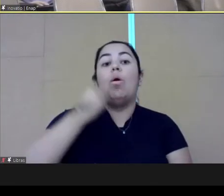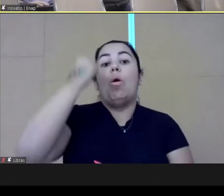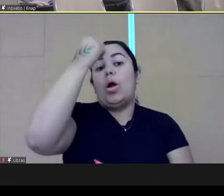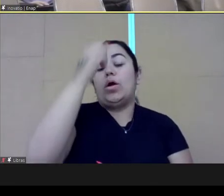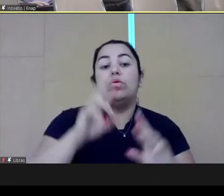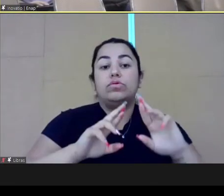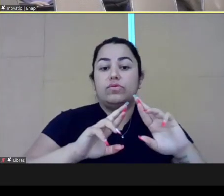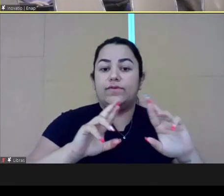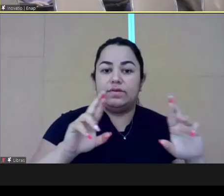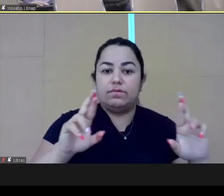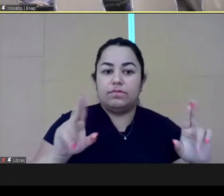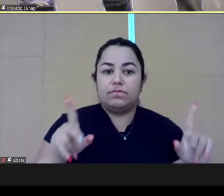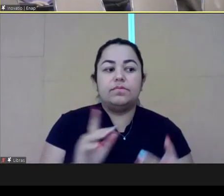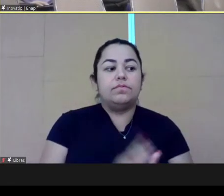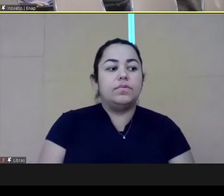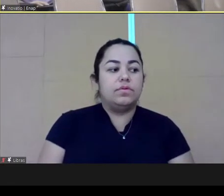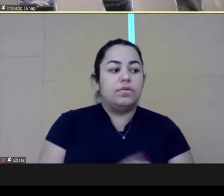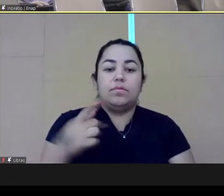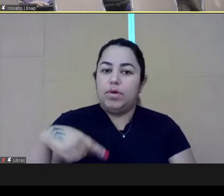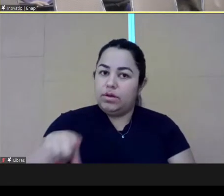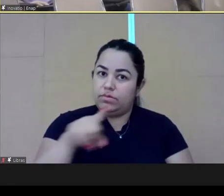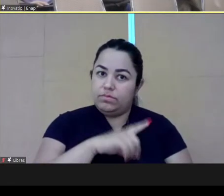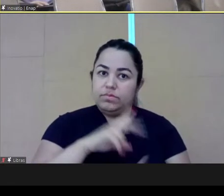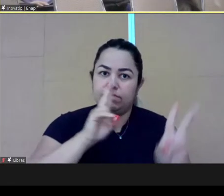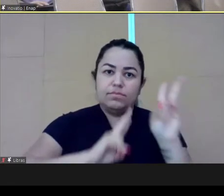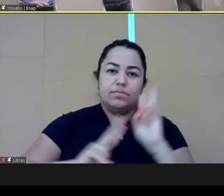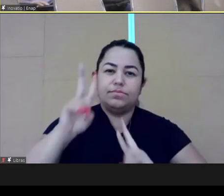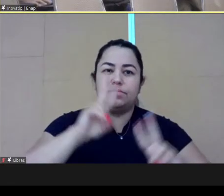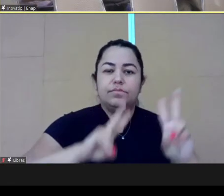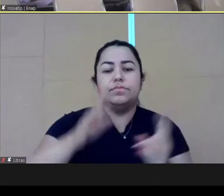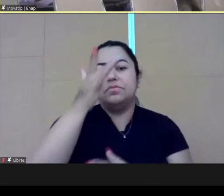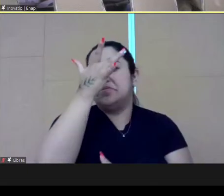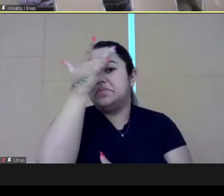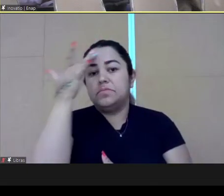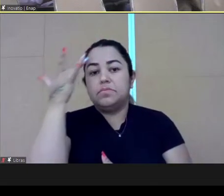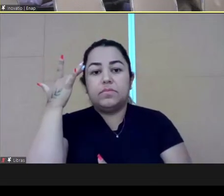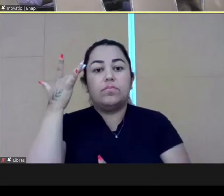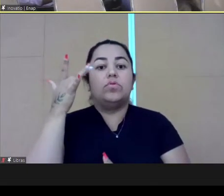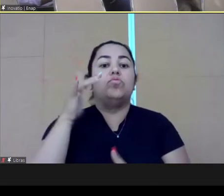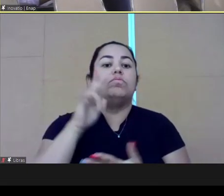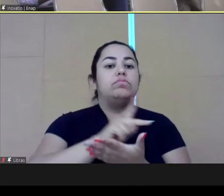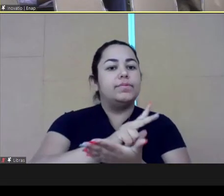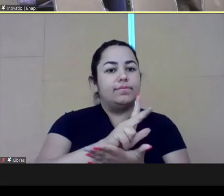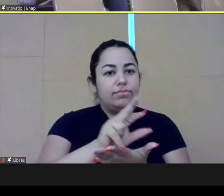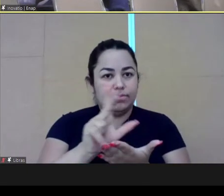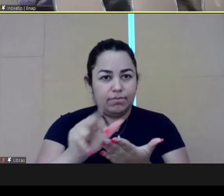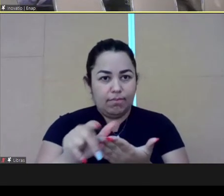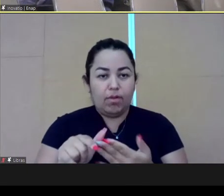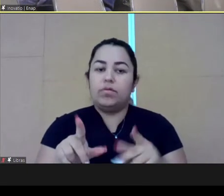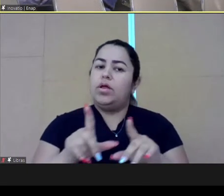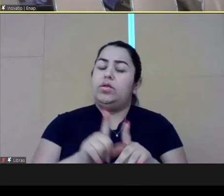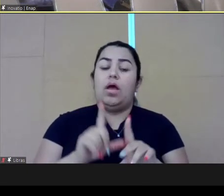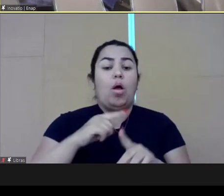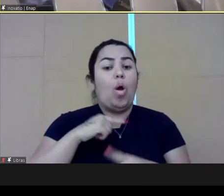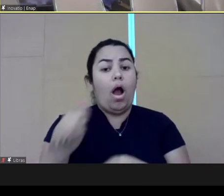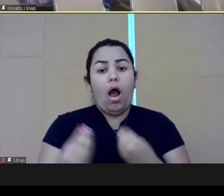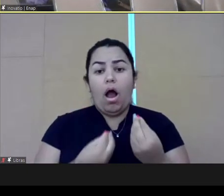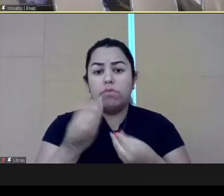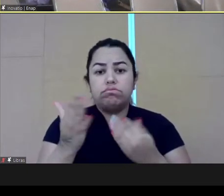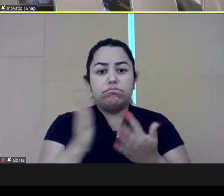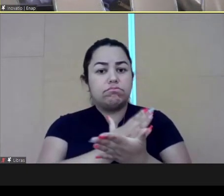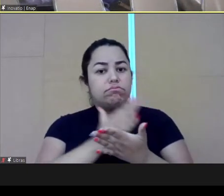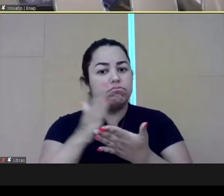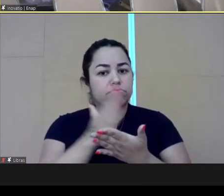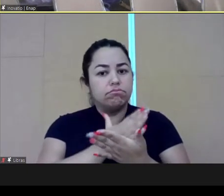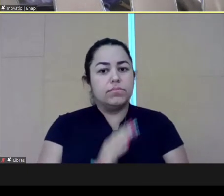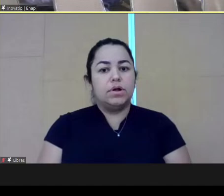and include diversity in this round of conversation because many times we talk about diversity